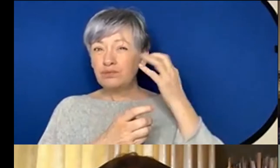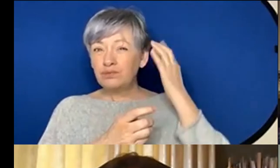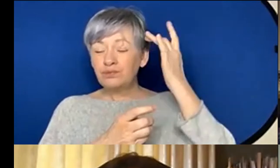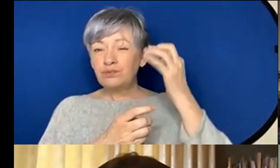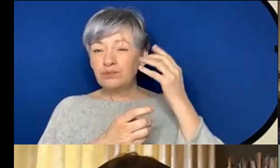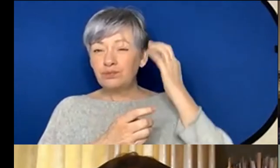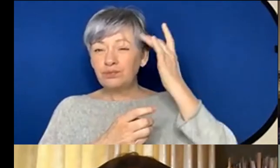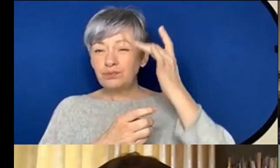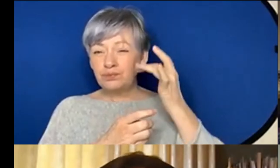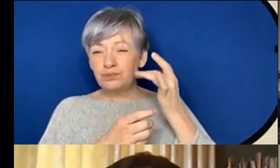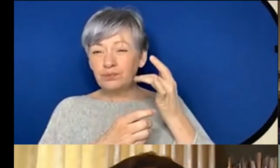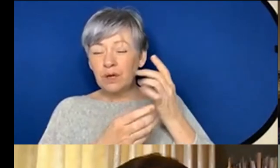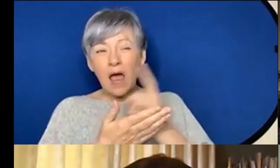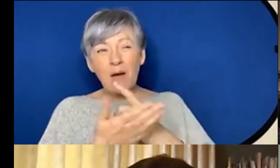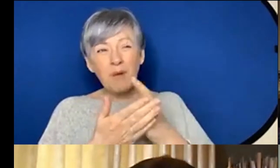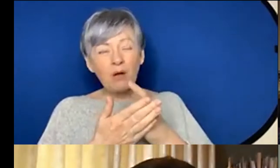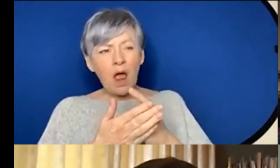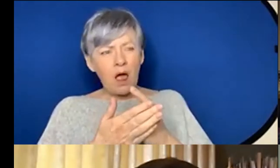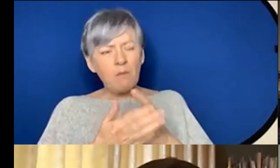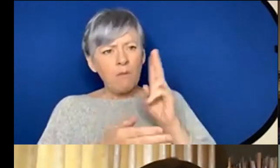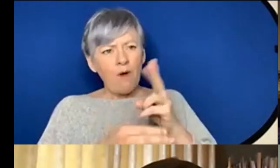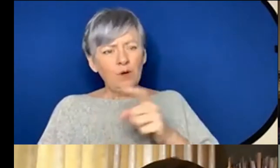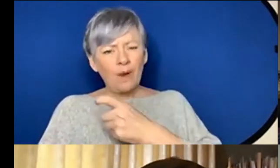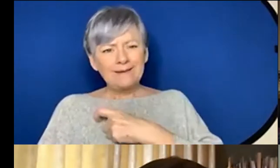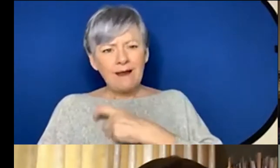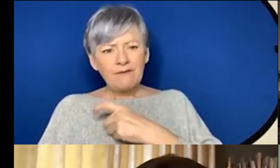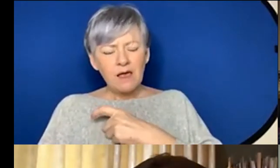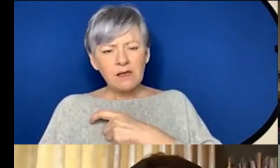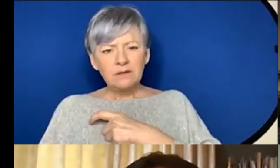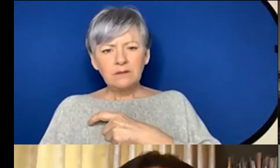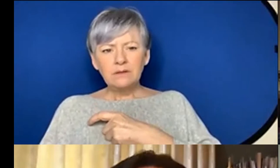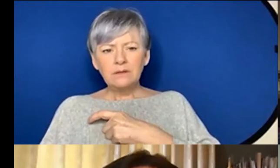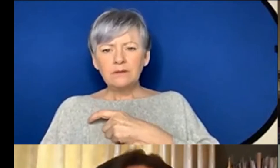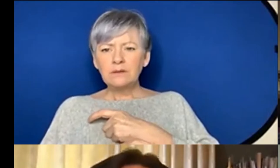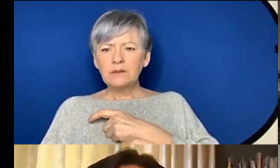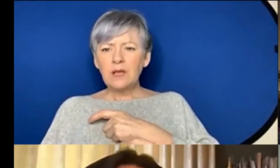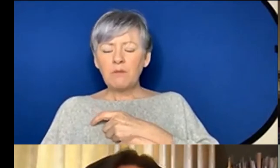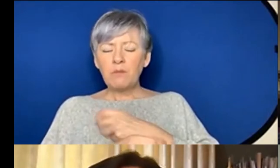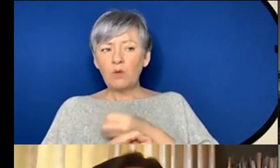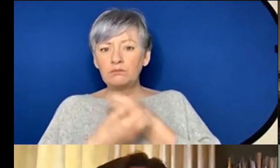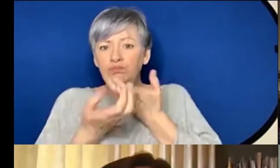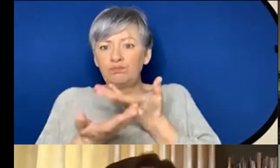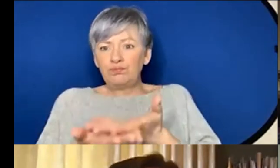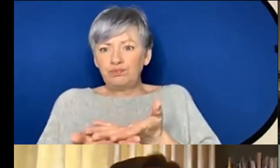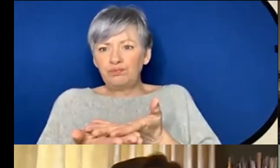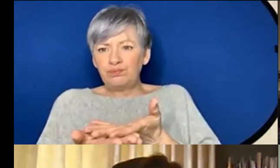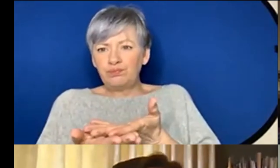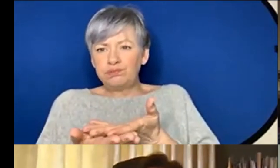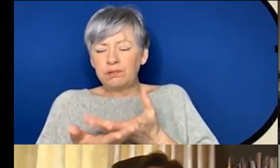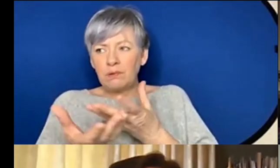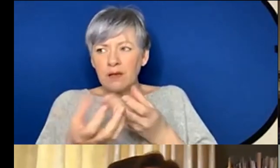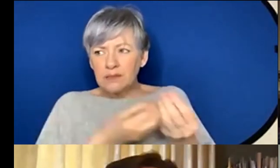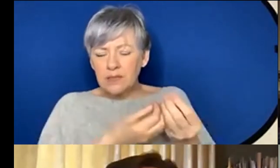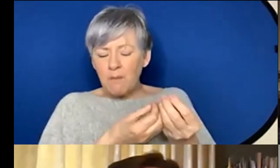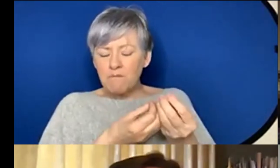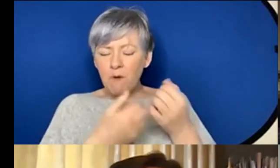how I'm often quite nervous about actually sometimes revealing some of them about some of my ideas because I mean